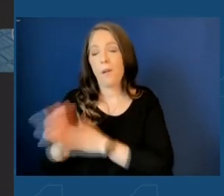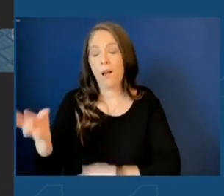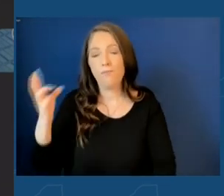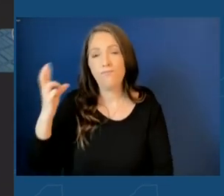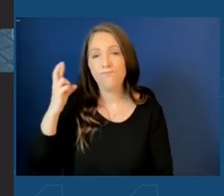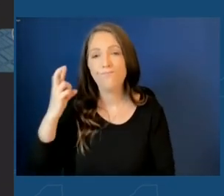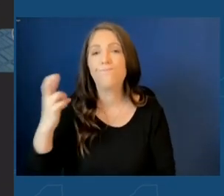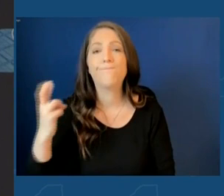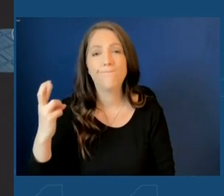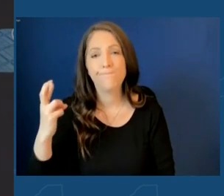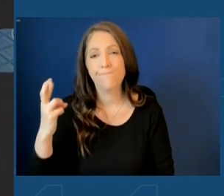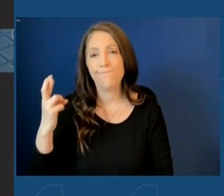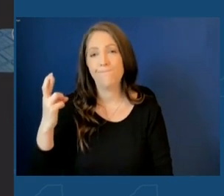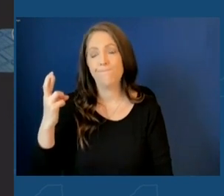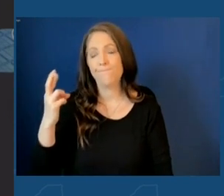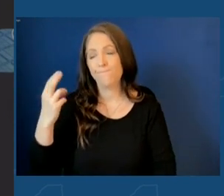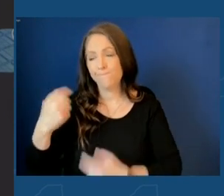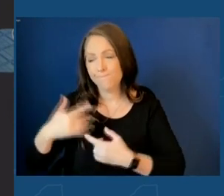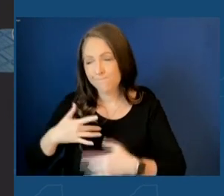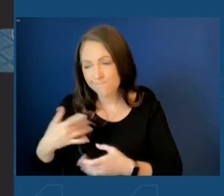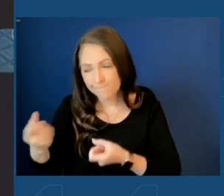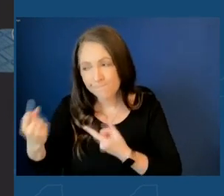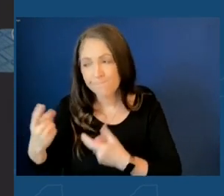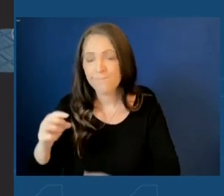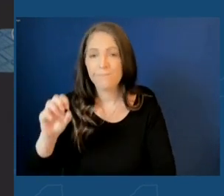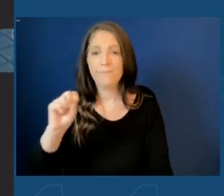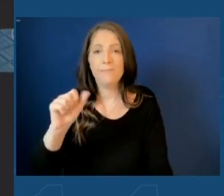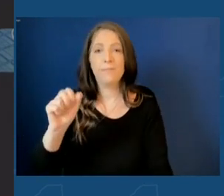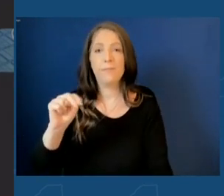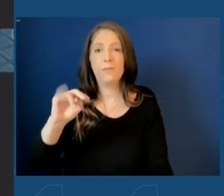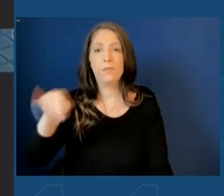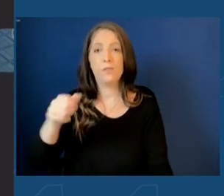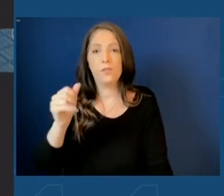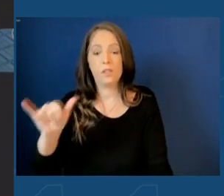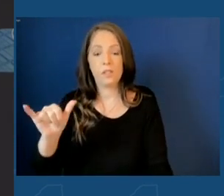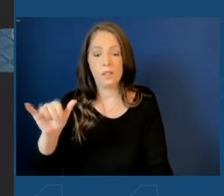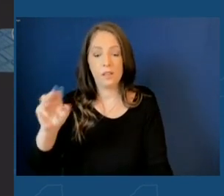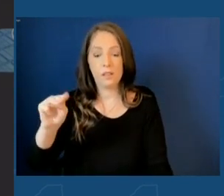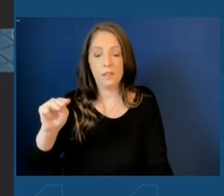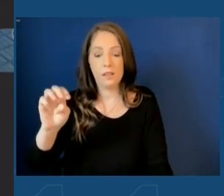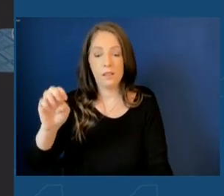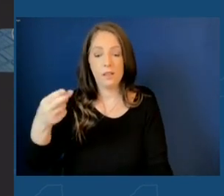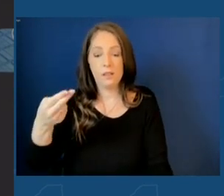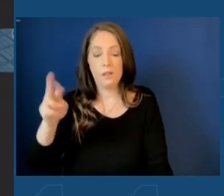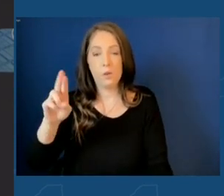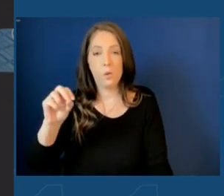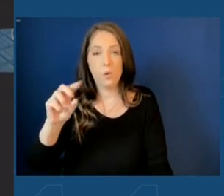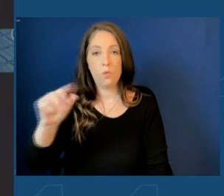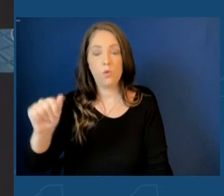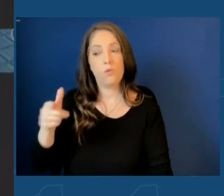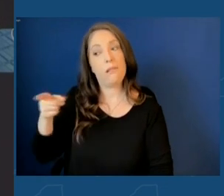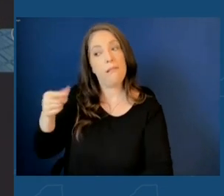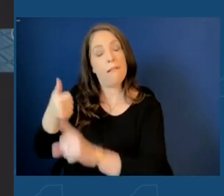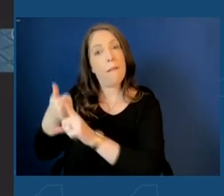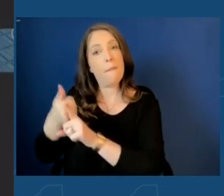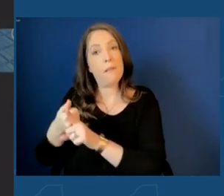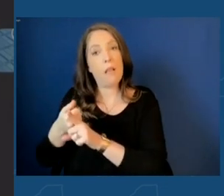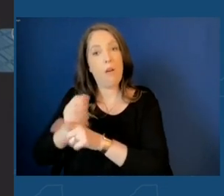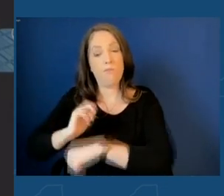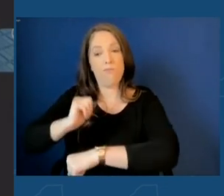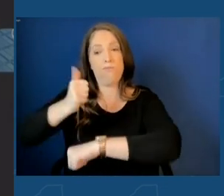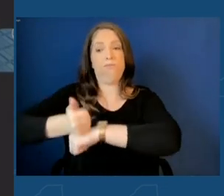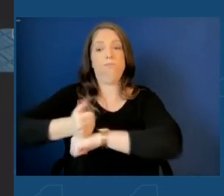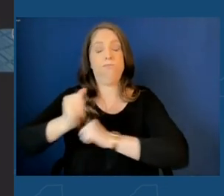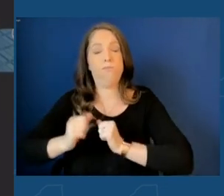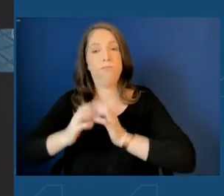to know so well, Sanjay Mehrotra. Sanjay built one of the most innovative companies in America